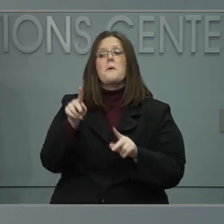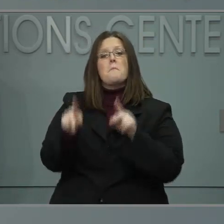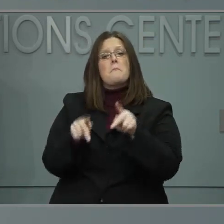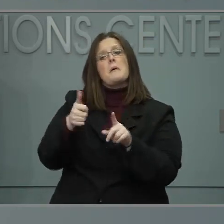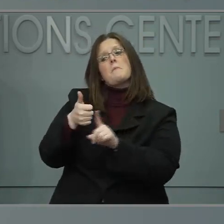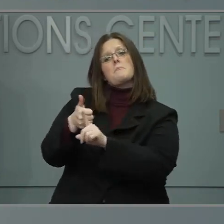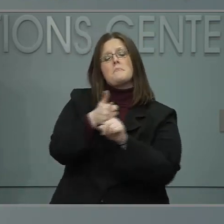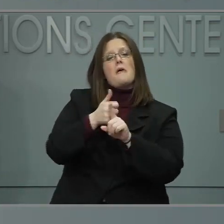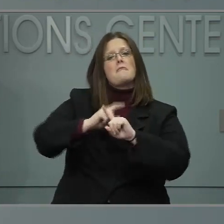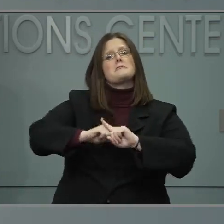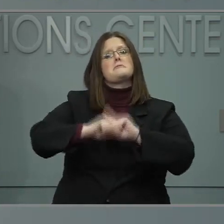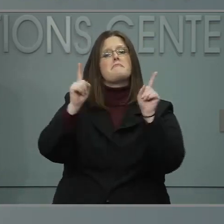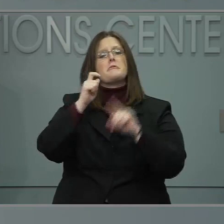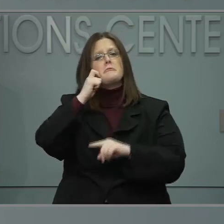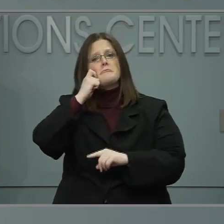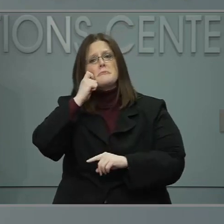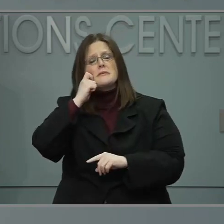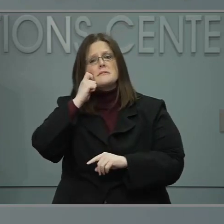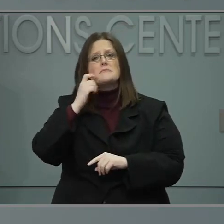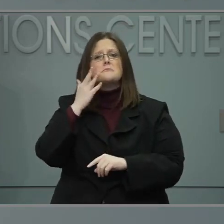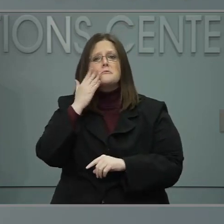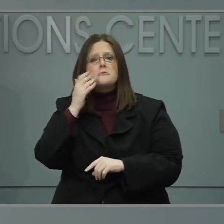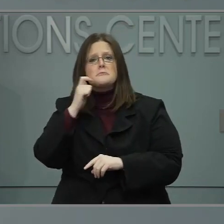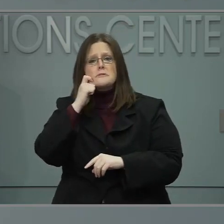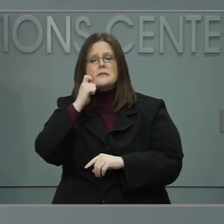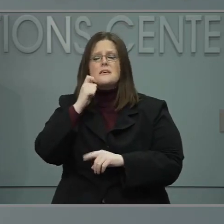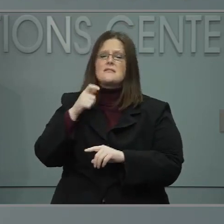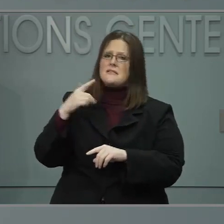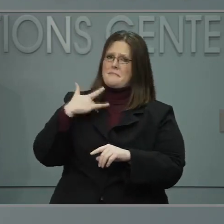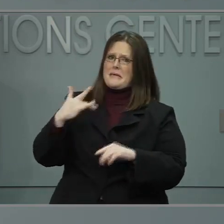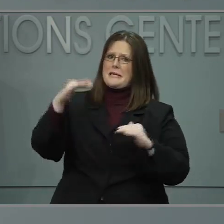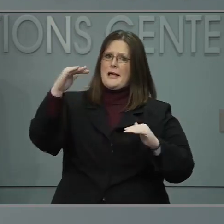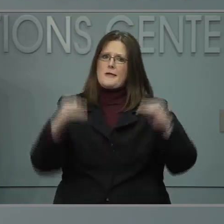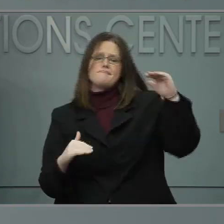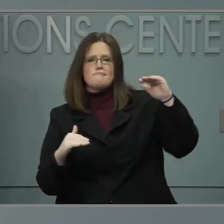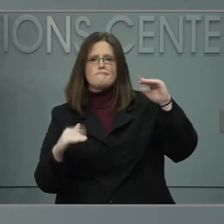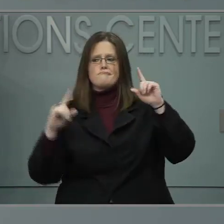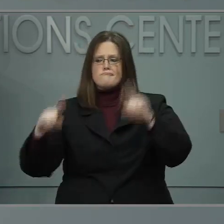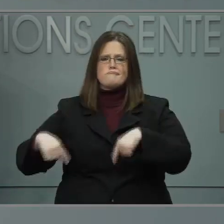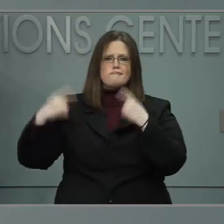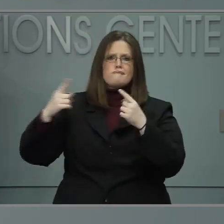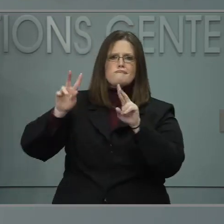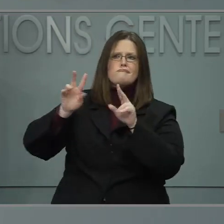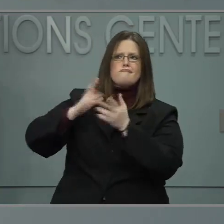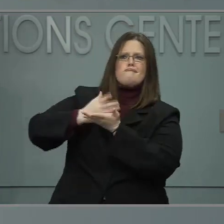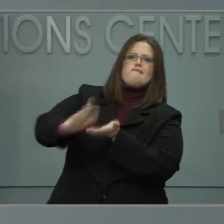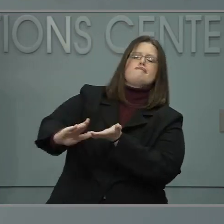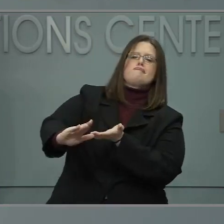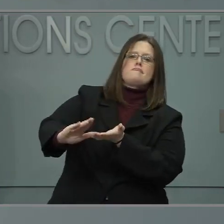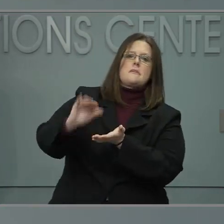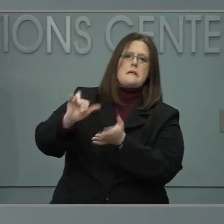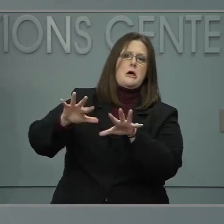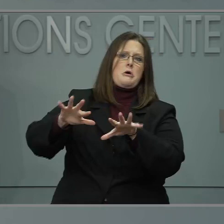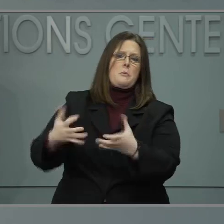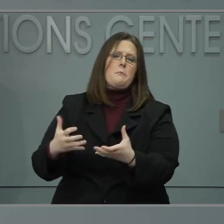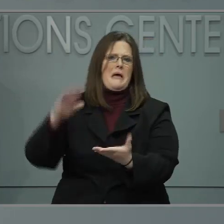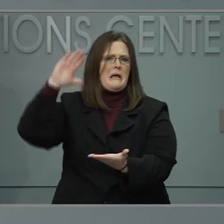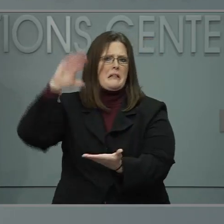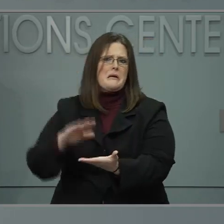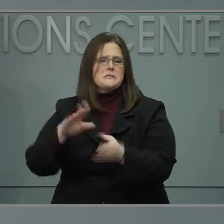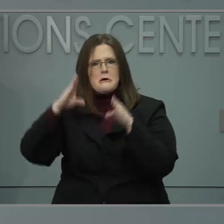devastating pandemic and the state is working to reduce the high rates of sickness that this population is experiencing.